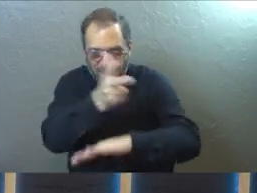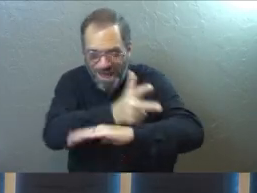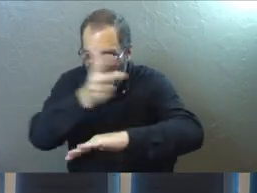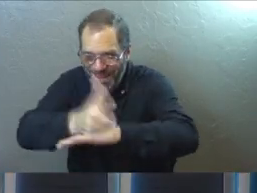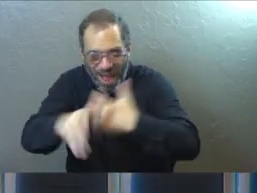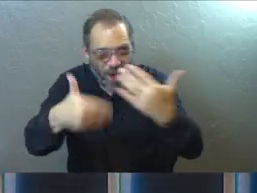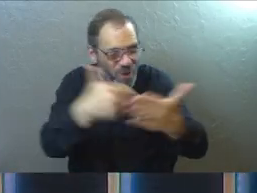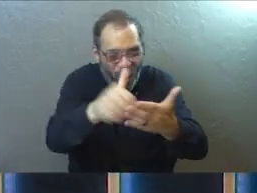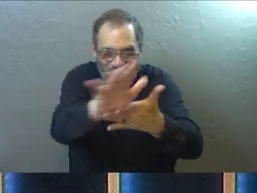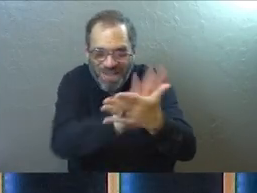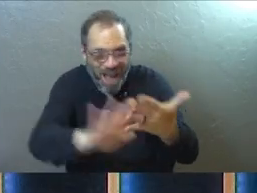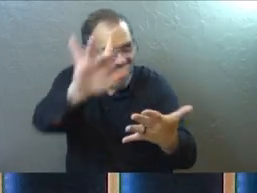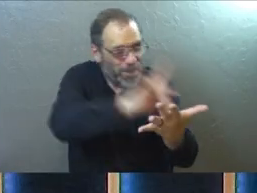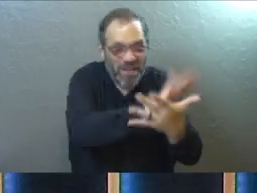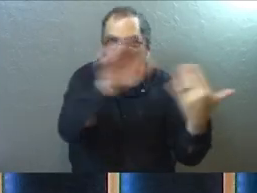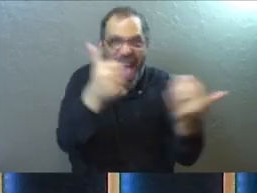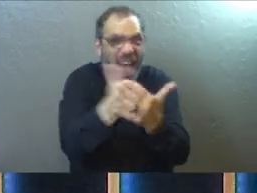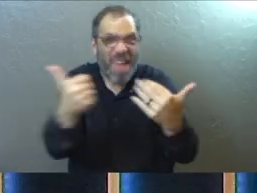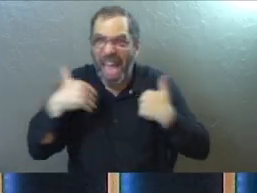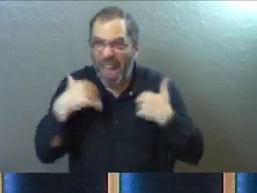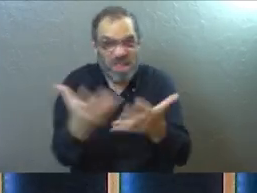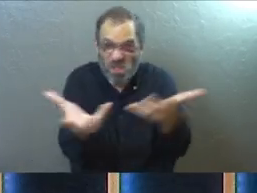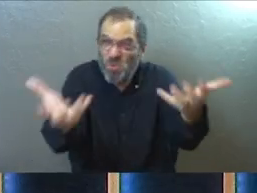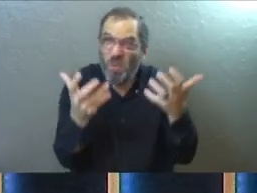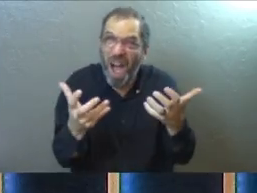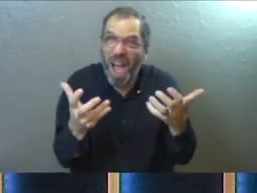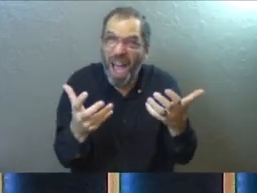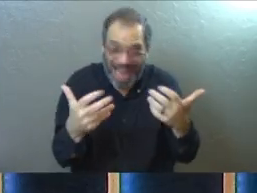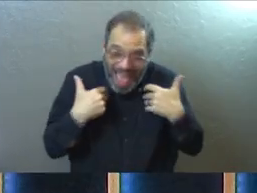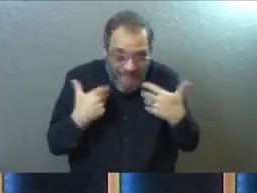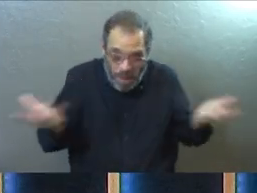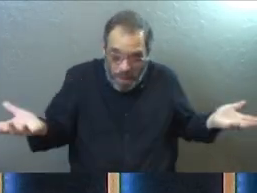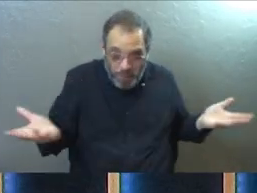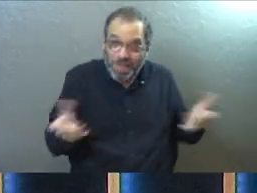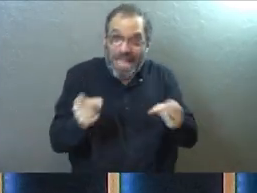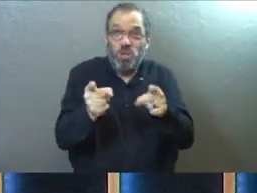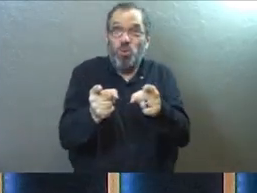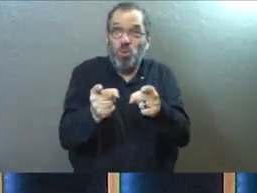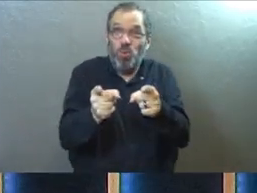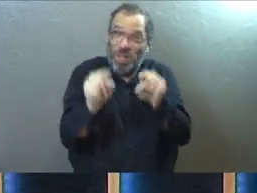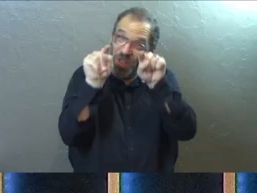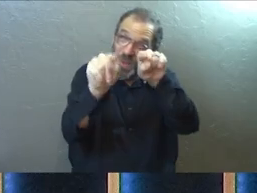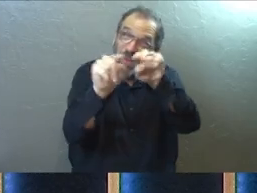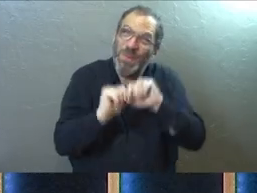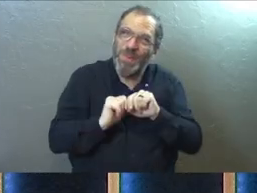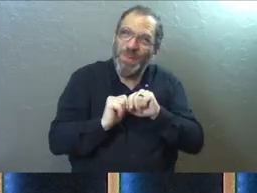and have all the college paid for and do all of the things that you want to do. It's all about you.